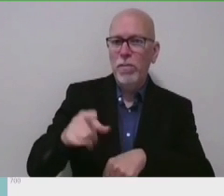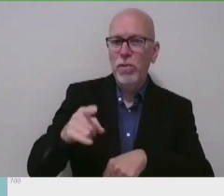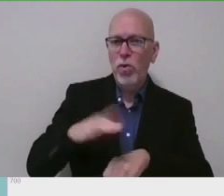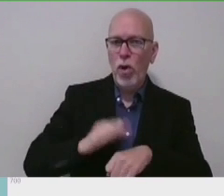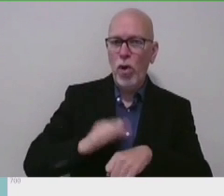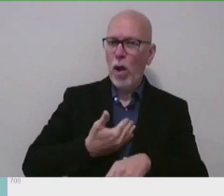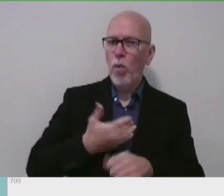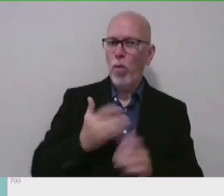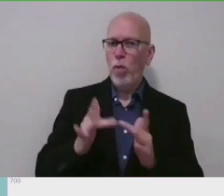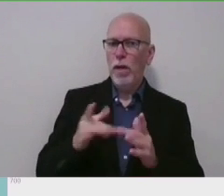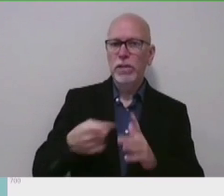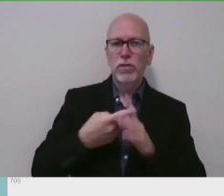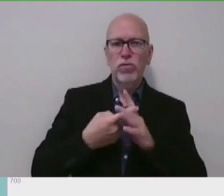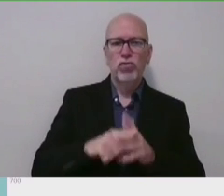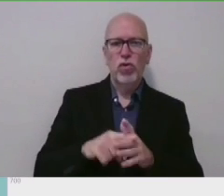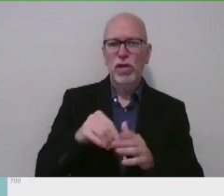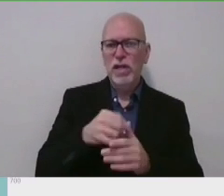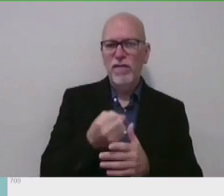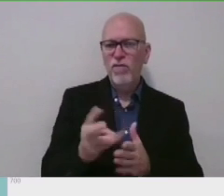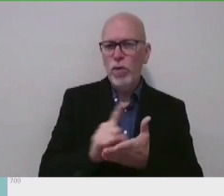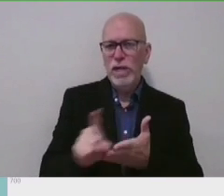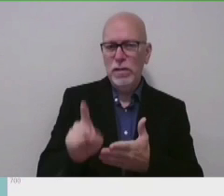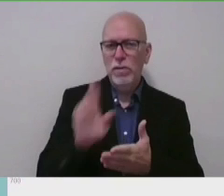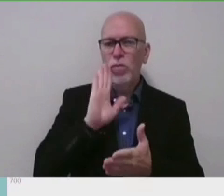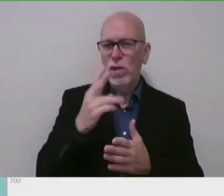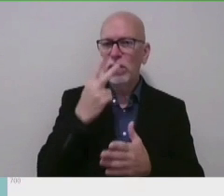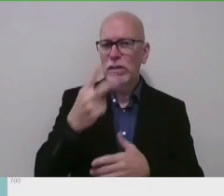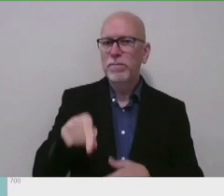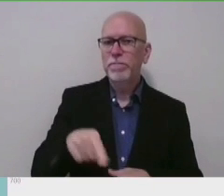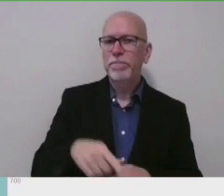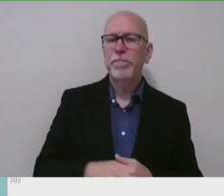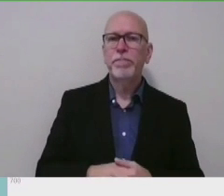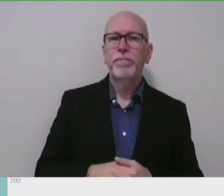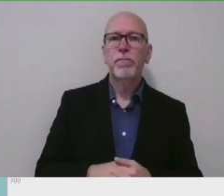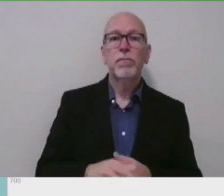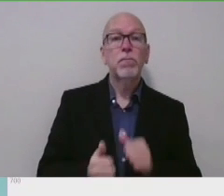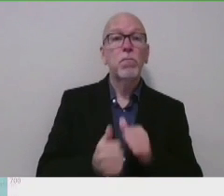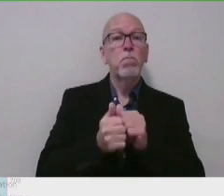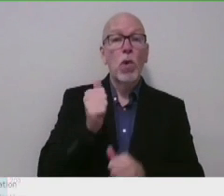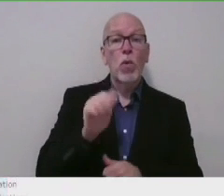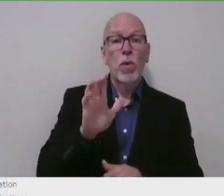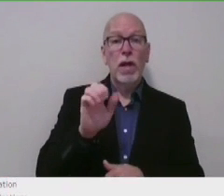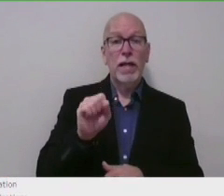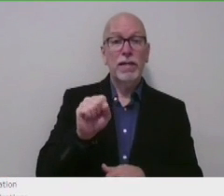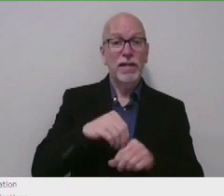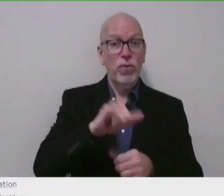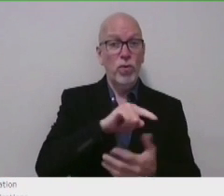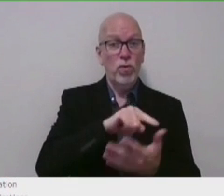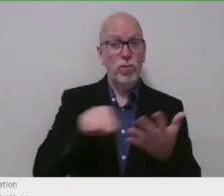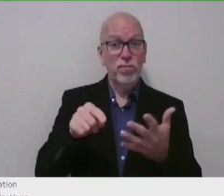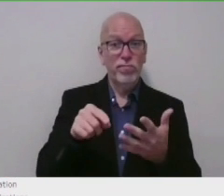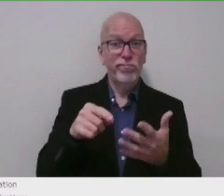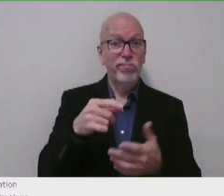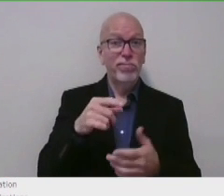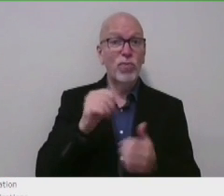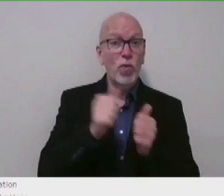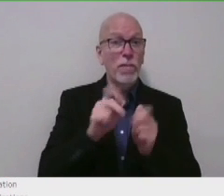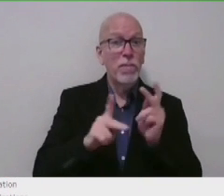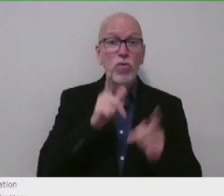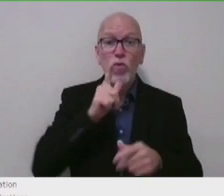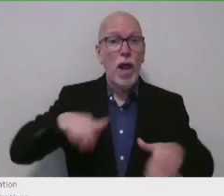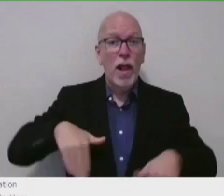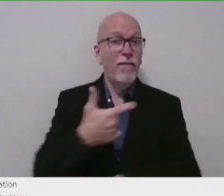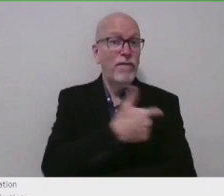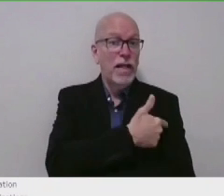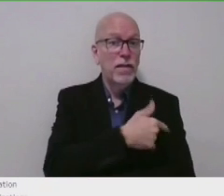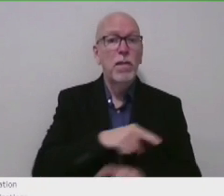starting in just a few weeks. While the majority of cases at these facilities have occurred among unvaccinated individuals, we have